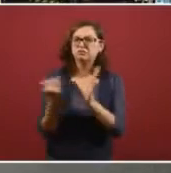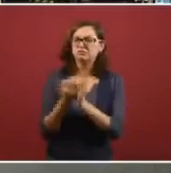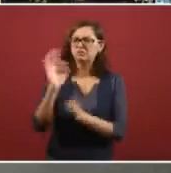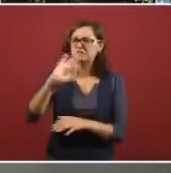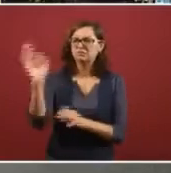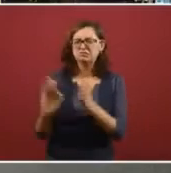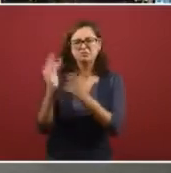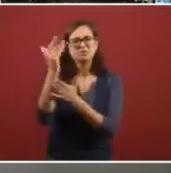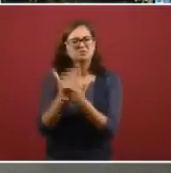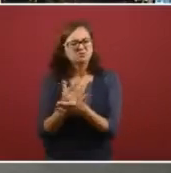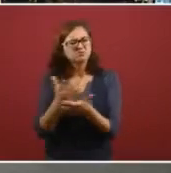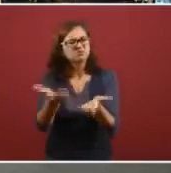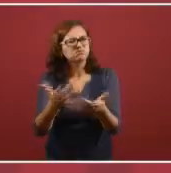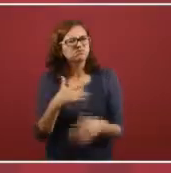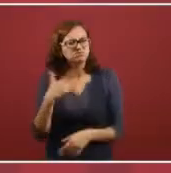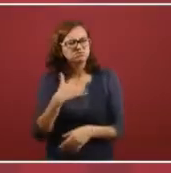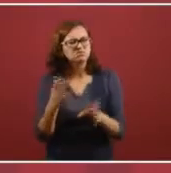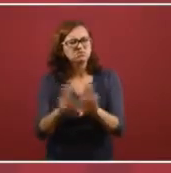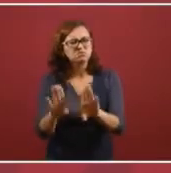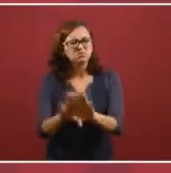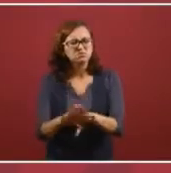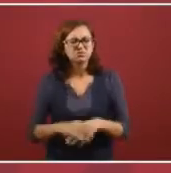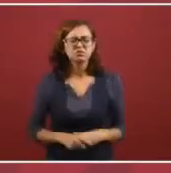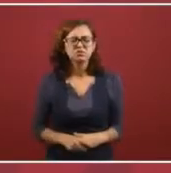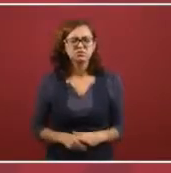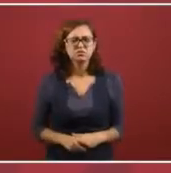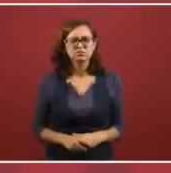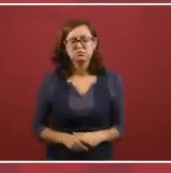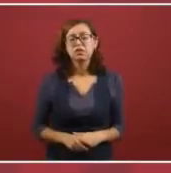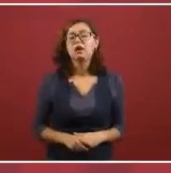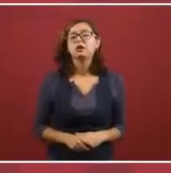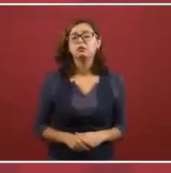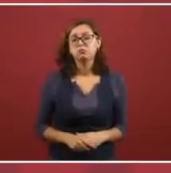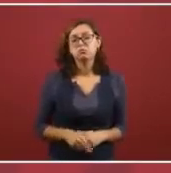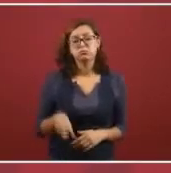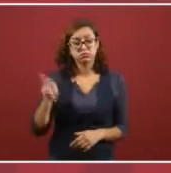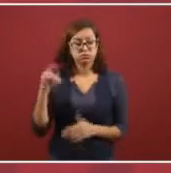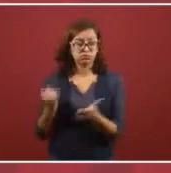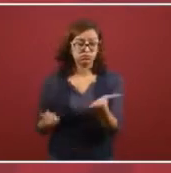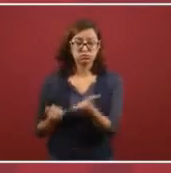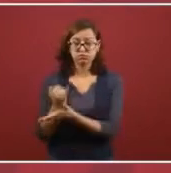this reduction? It means that the economy is doing well.